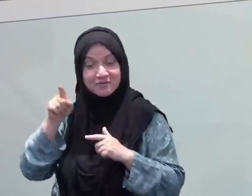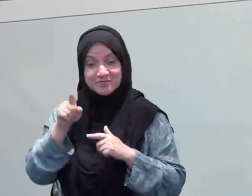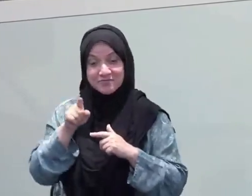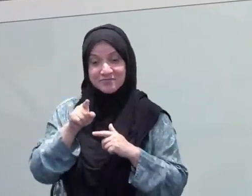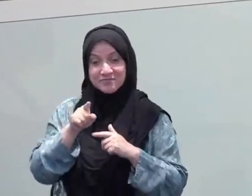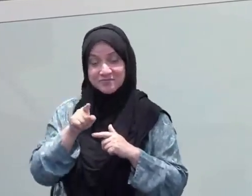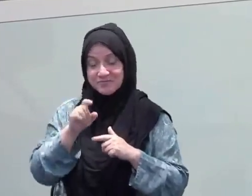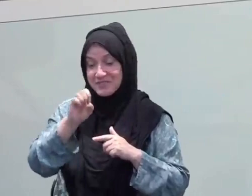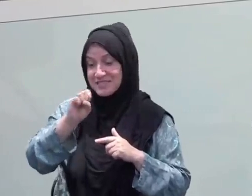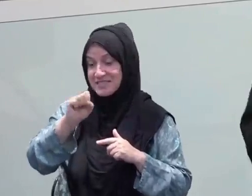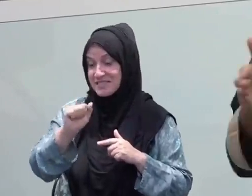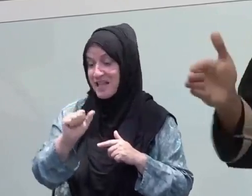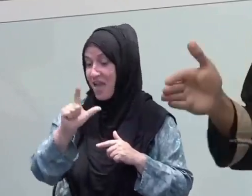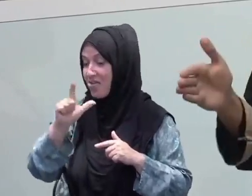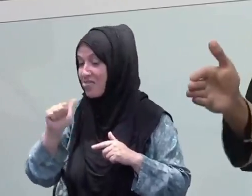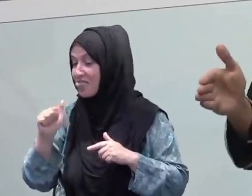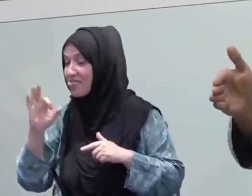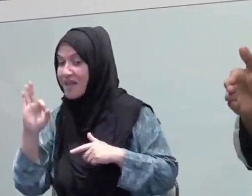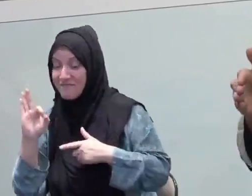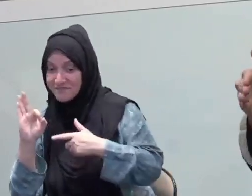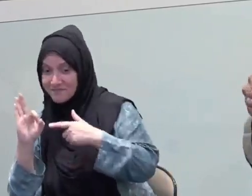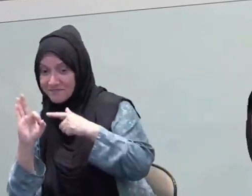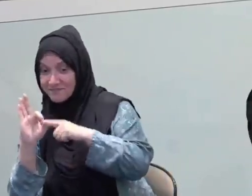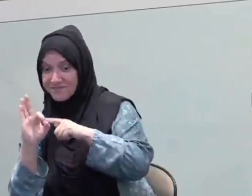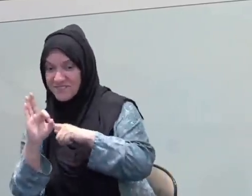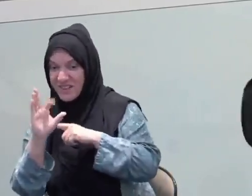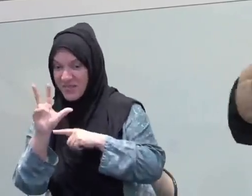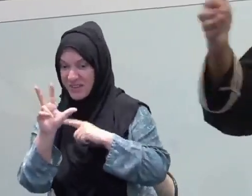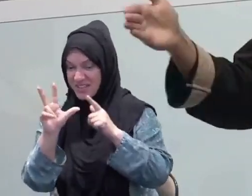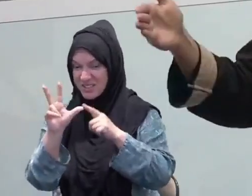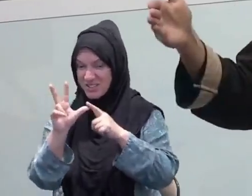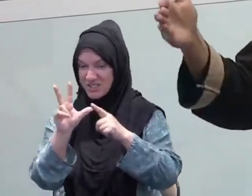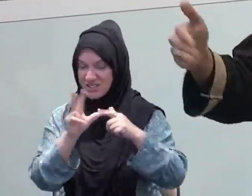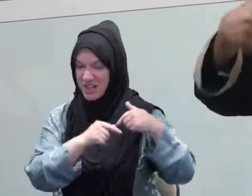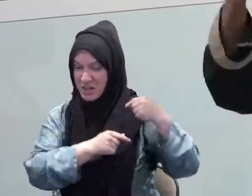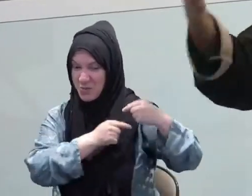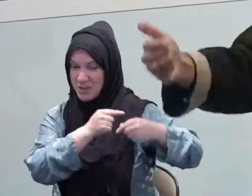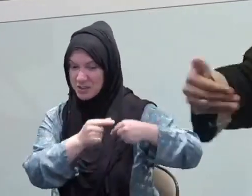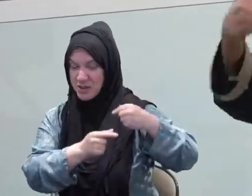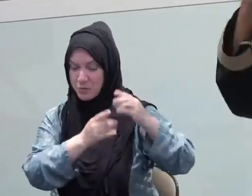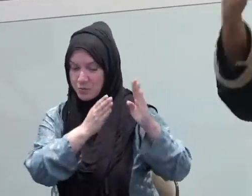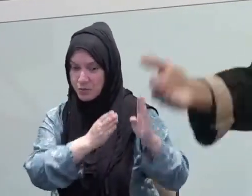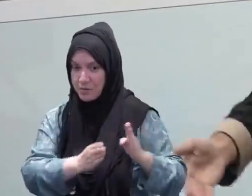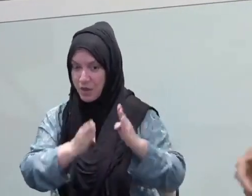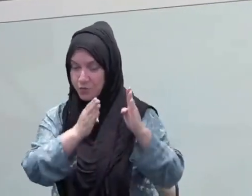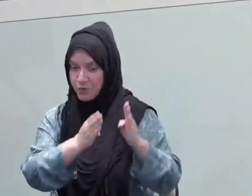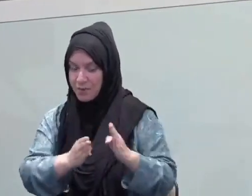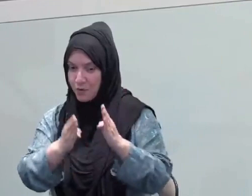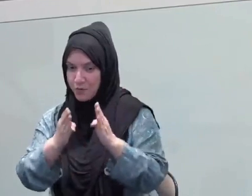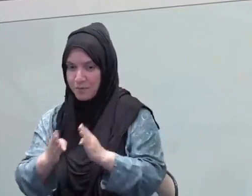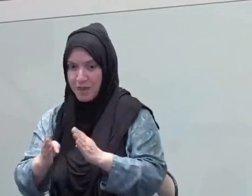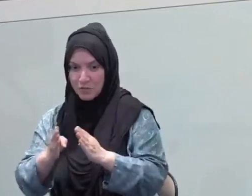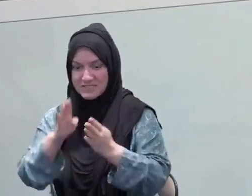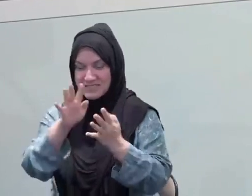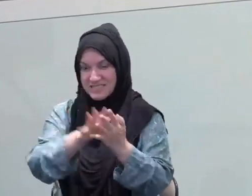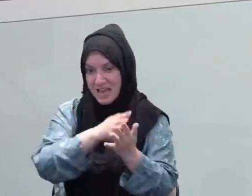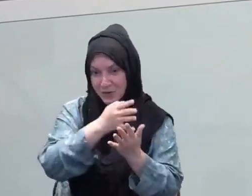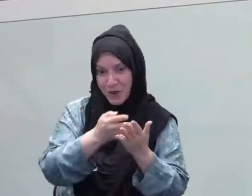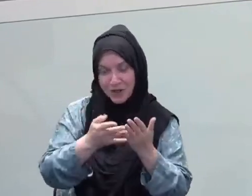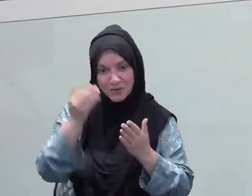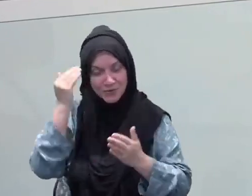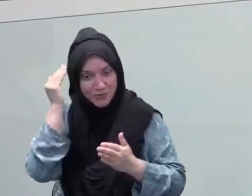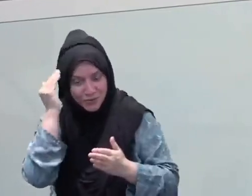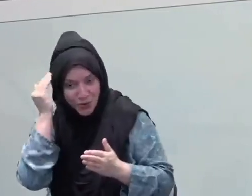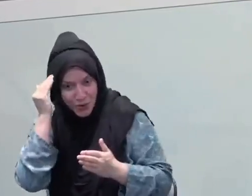had a very clear 20-10 divide. They didn't have a 10-10-10 divide. I know the narration that is popularized, the